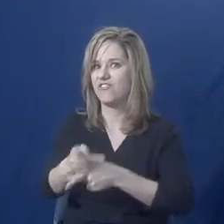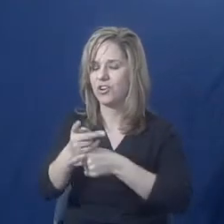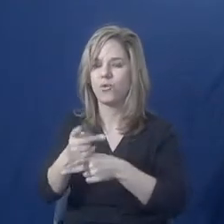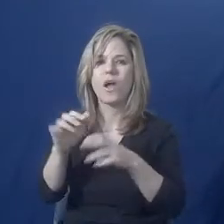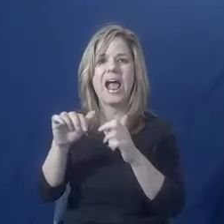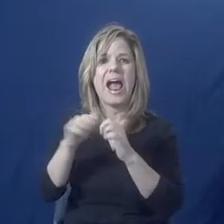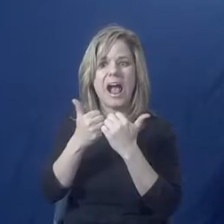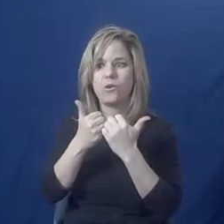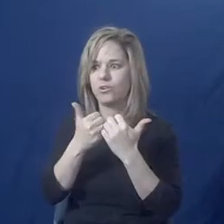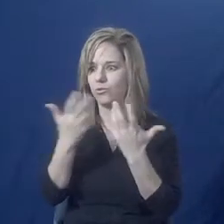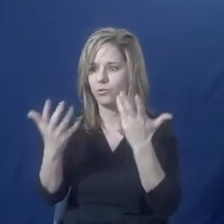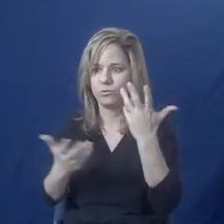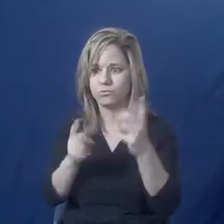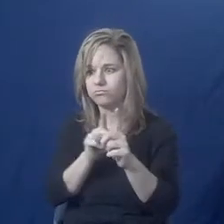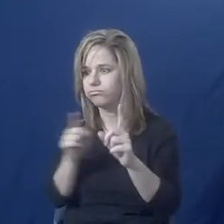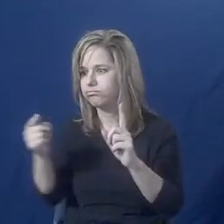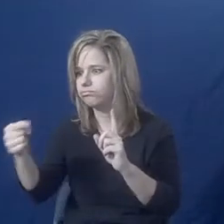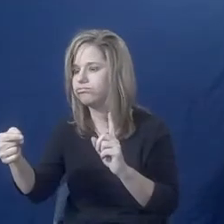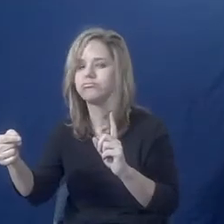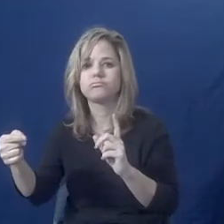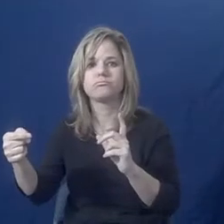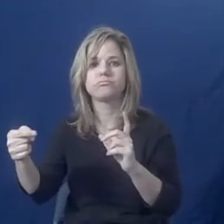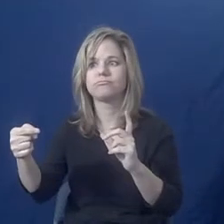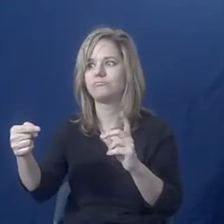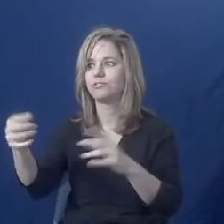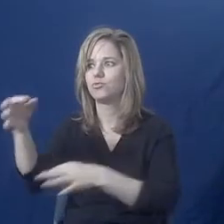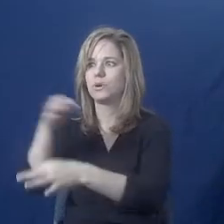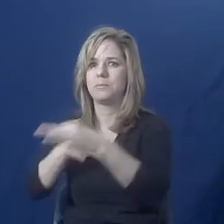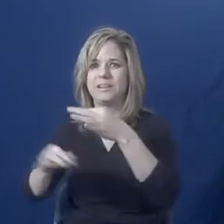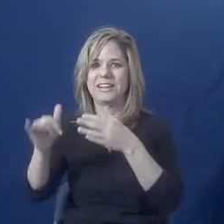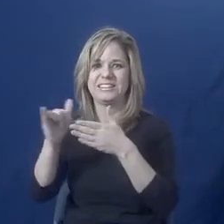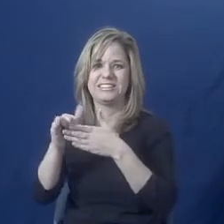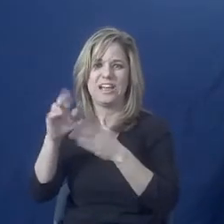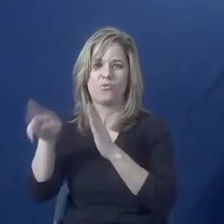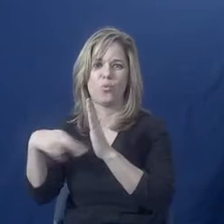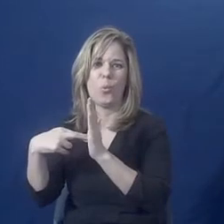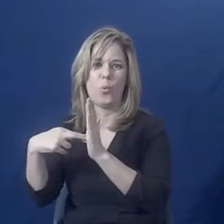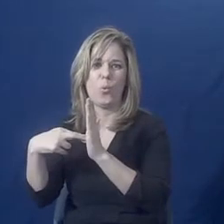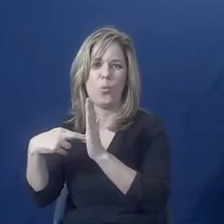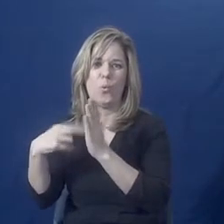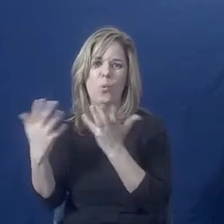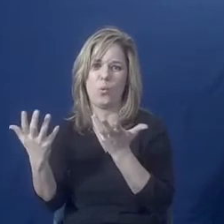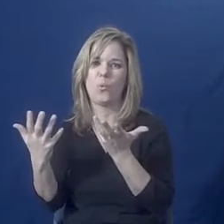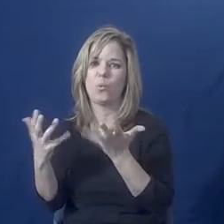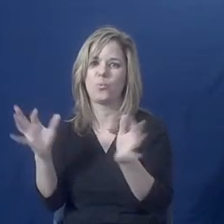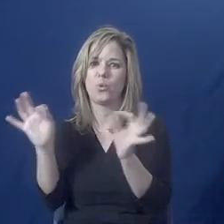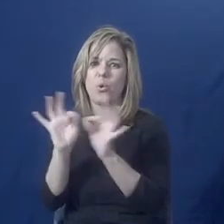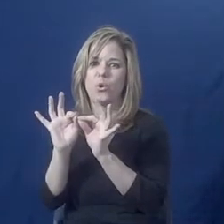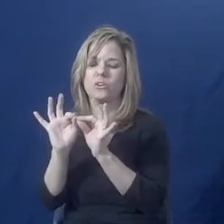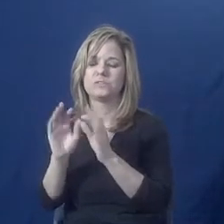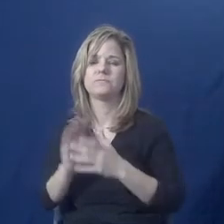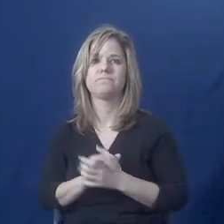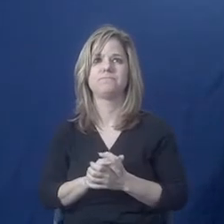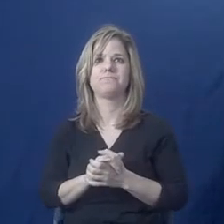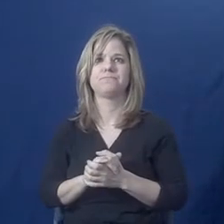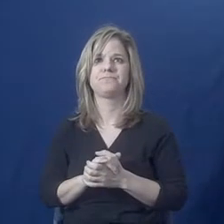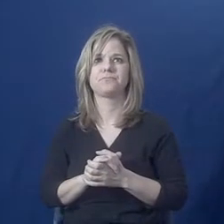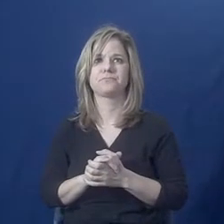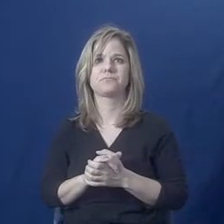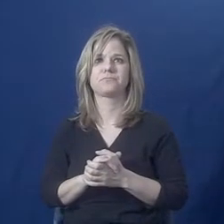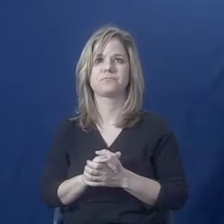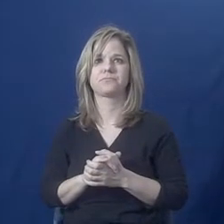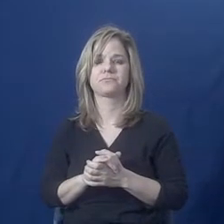whether or not you need somebody else to fulfill those, that role. In a group setting,